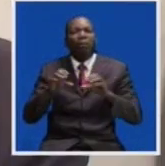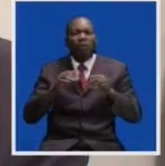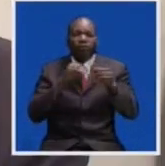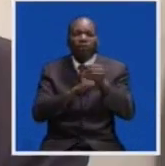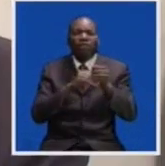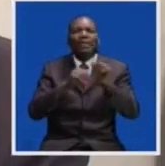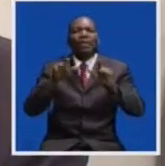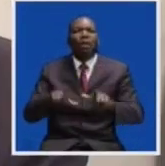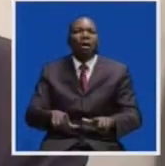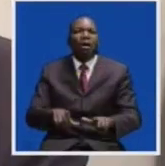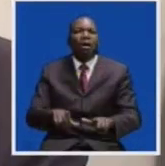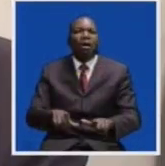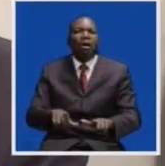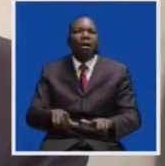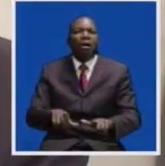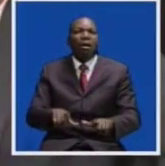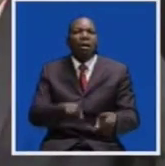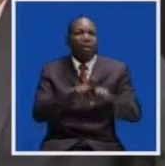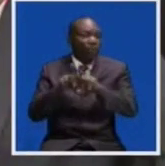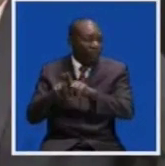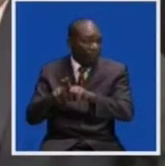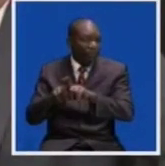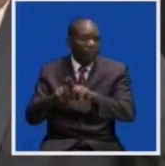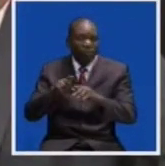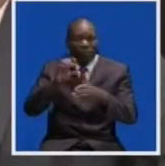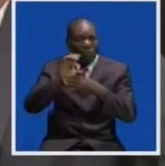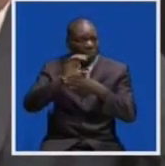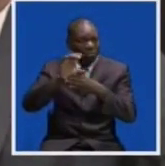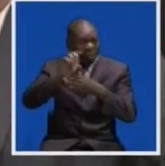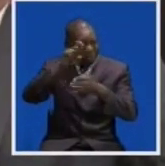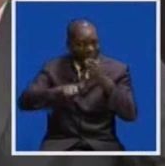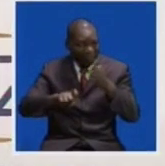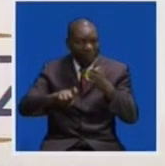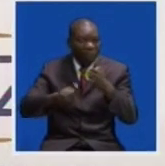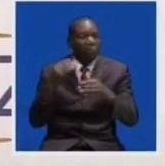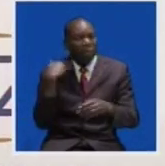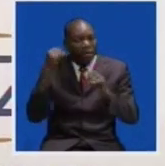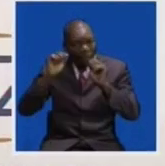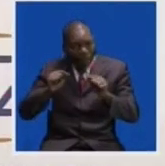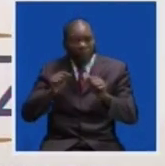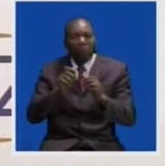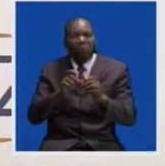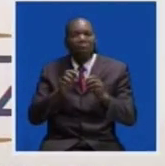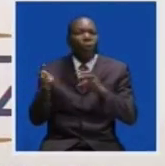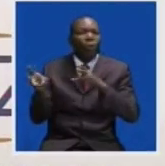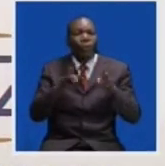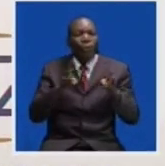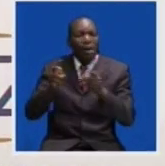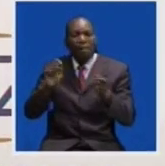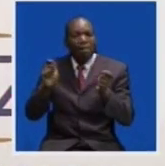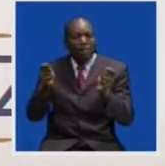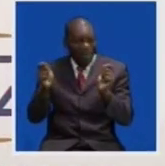and subdued commodity prices may affect copper production. Climate change challenges continue to weigh